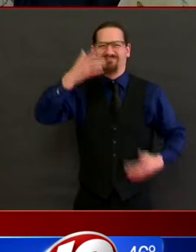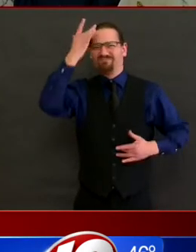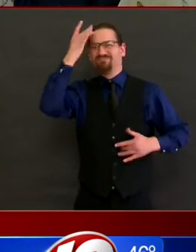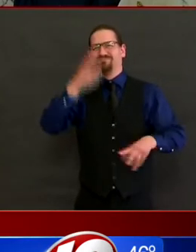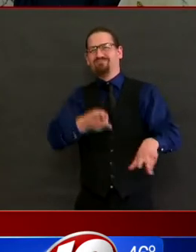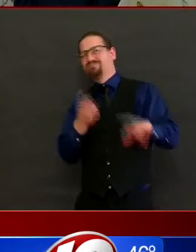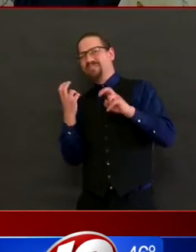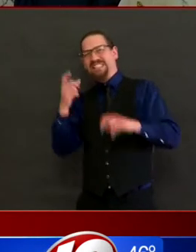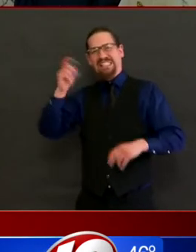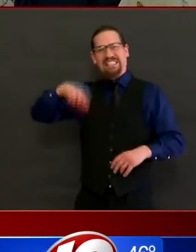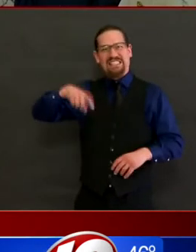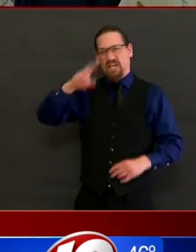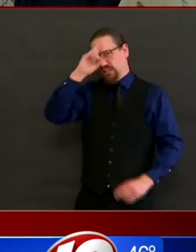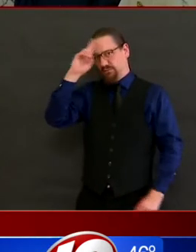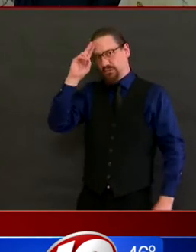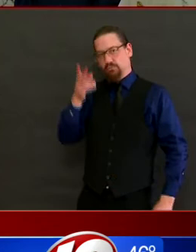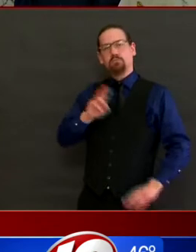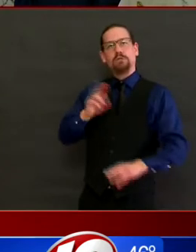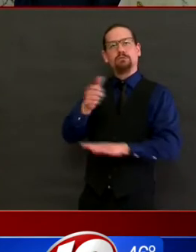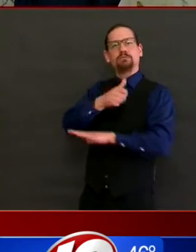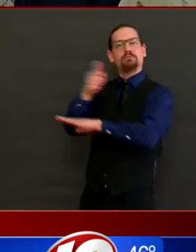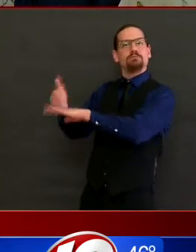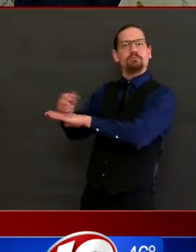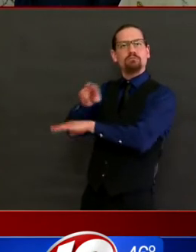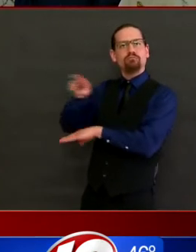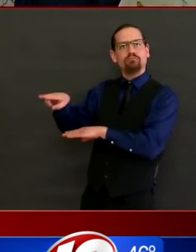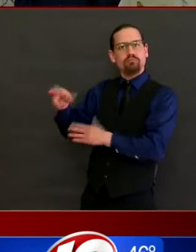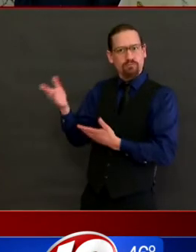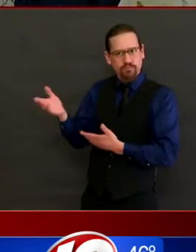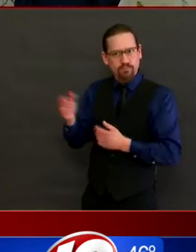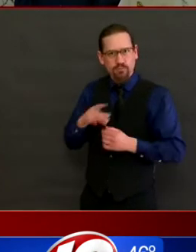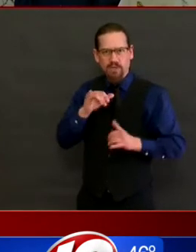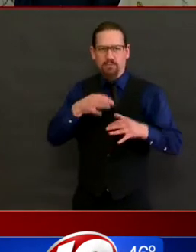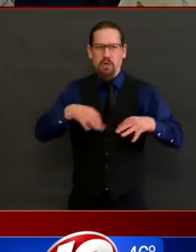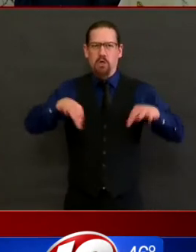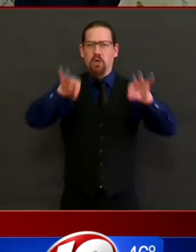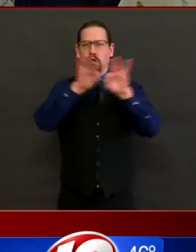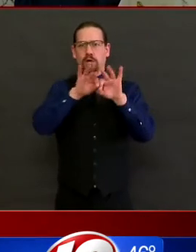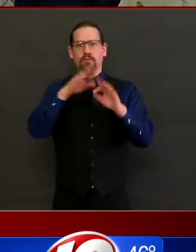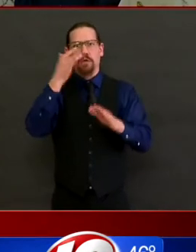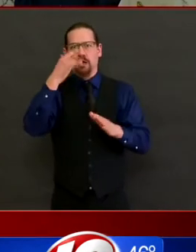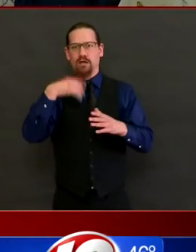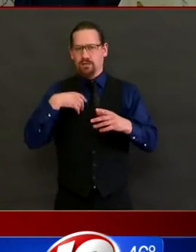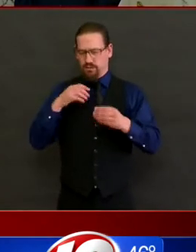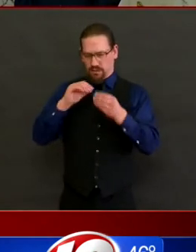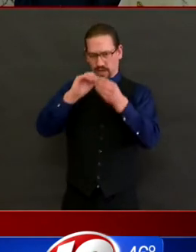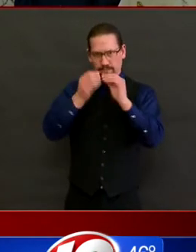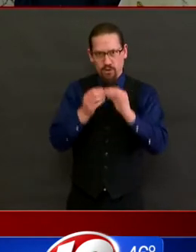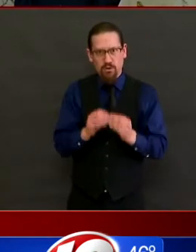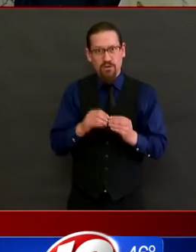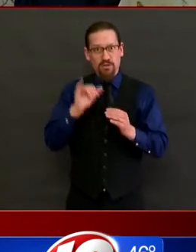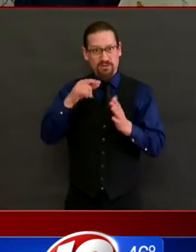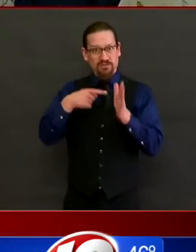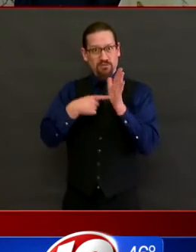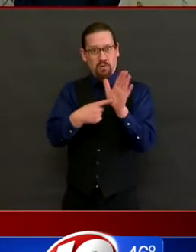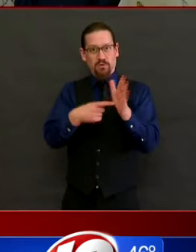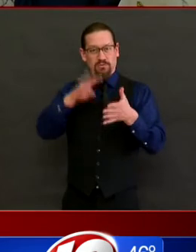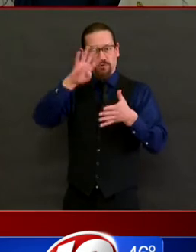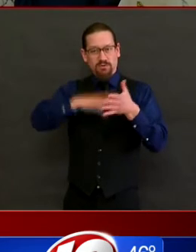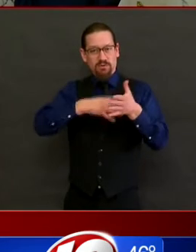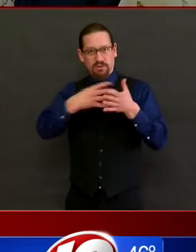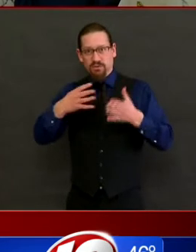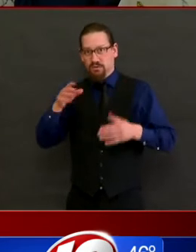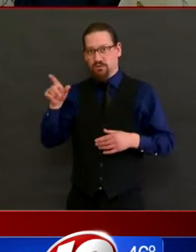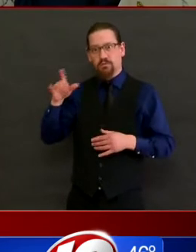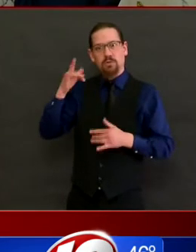particularly given the modeling data that the governor showed and our continual message about making sure we can preserve the healthcare